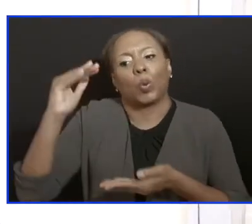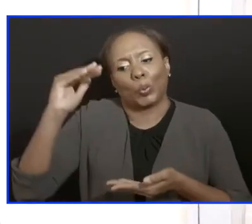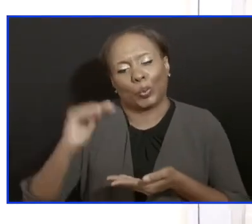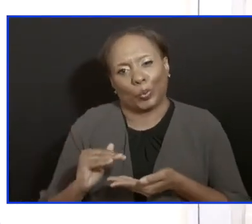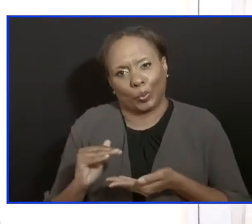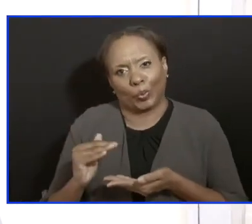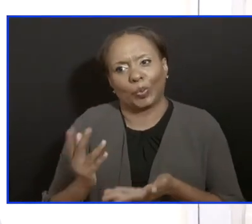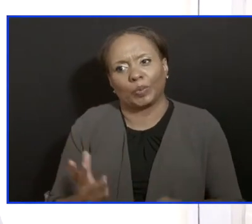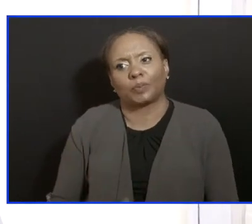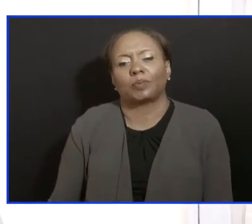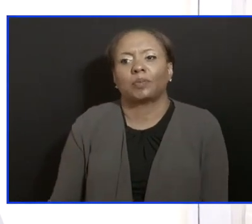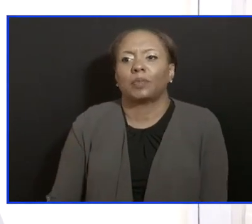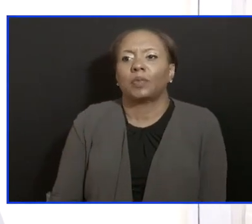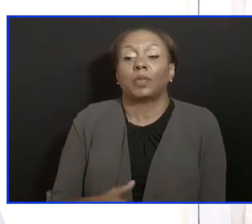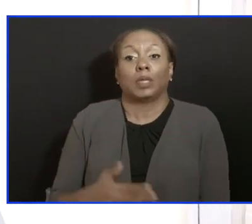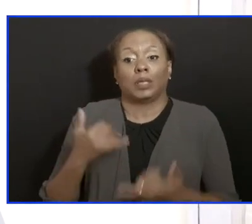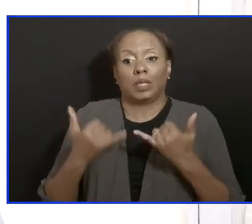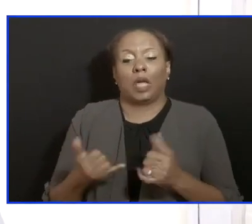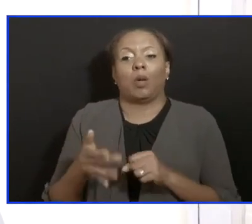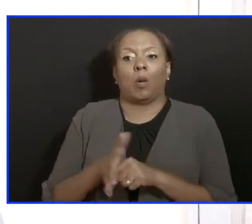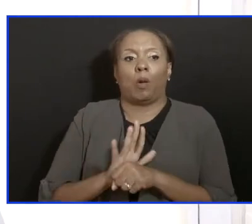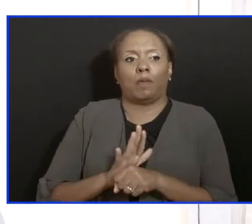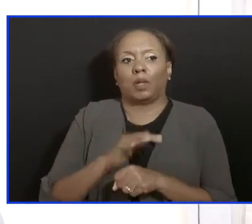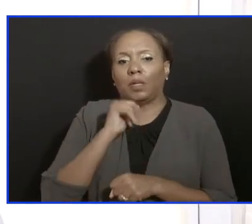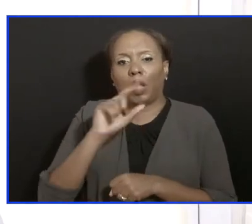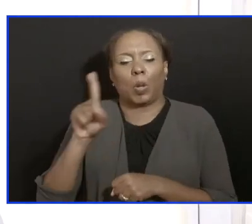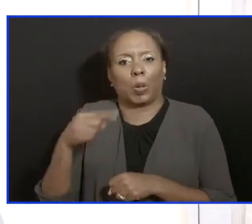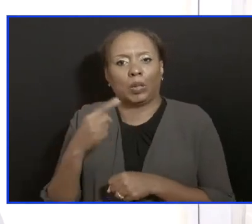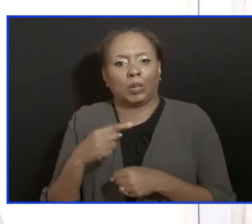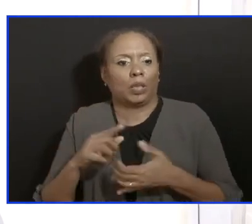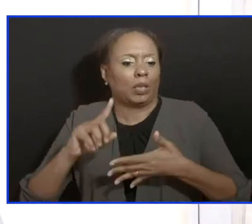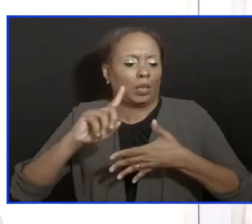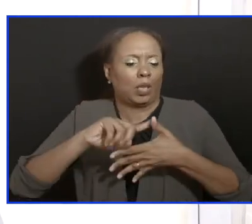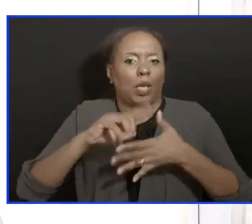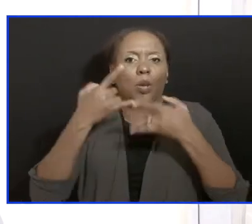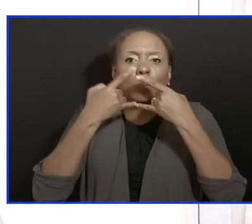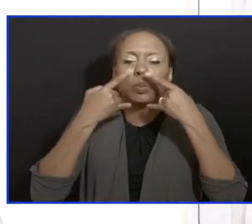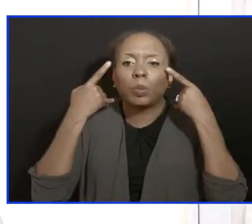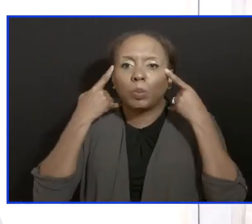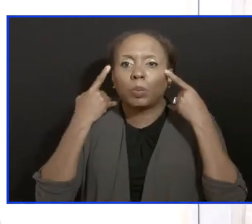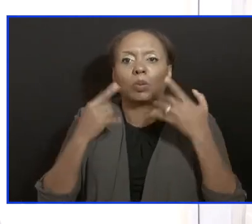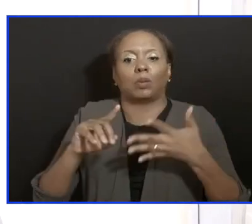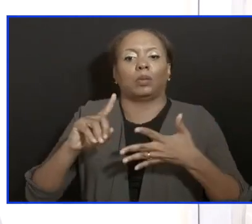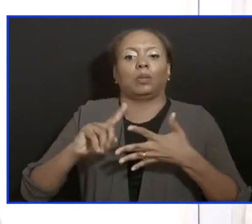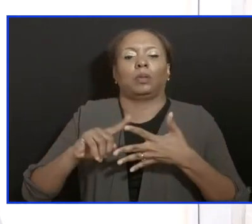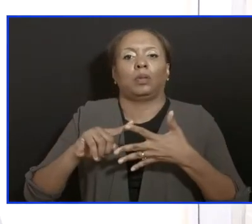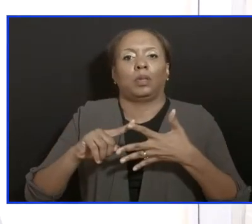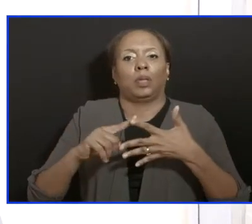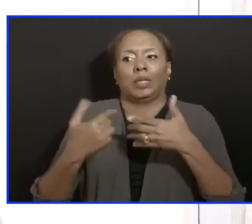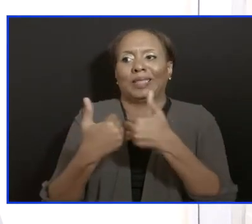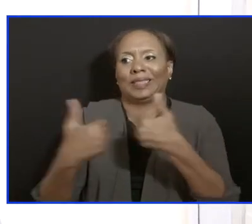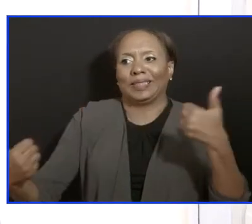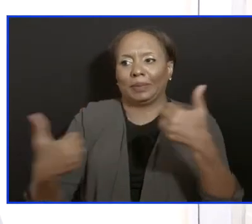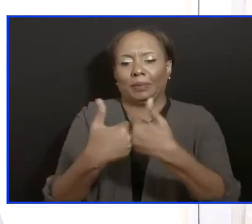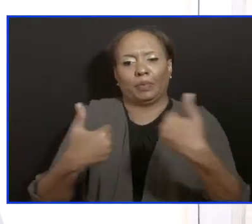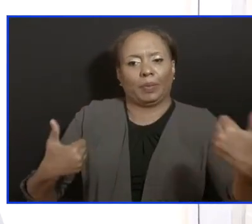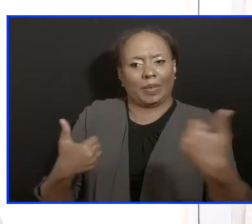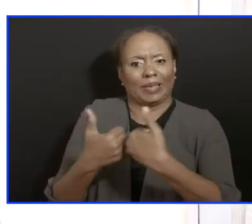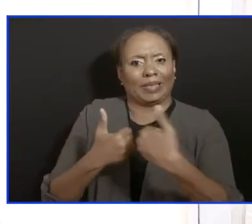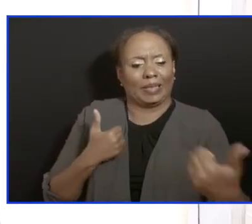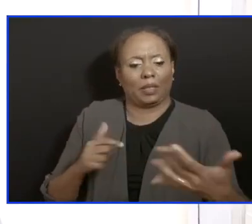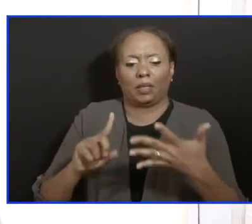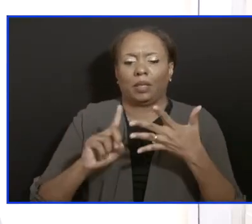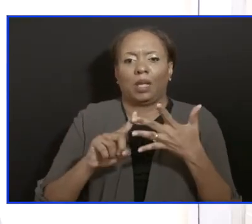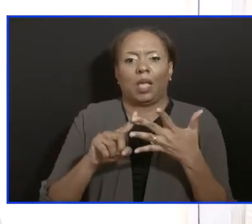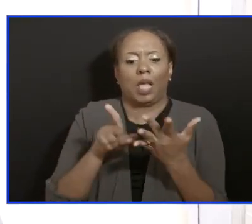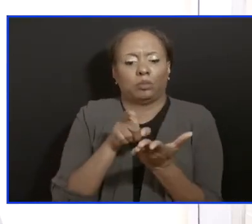just the wearing of the mask, it's not just the social distancing, the physical distancing, it's not just the hand